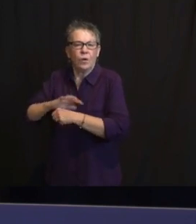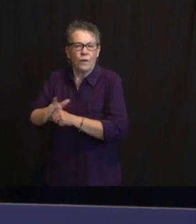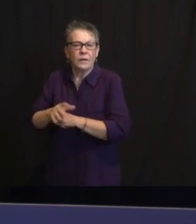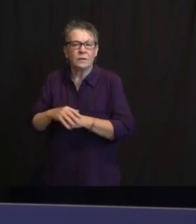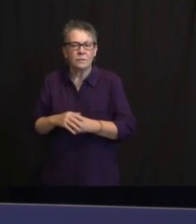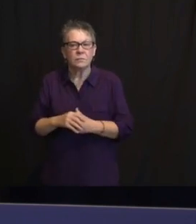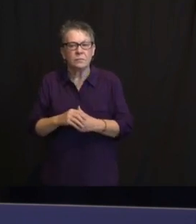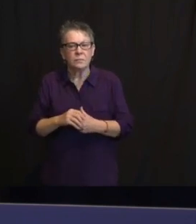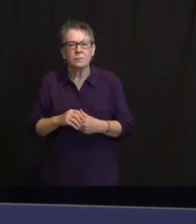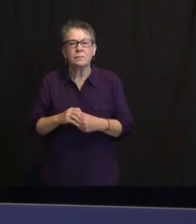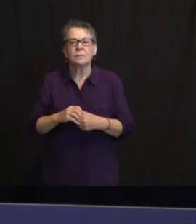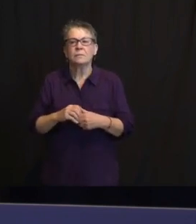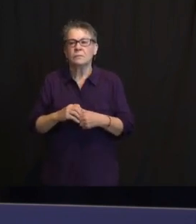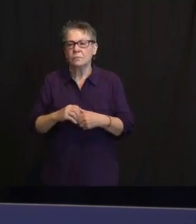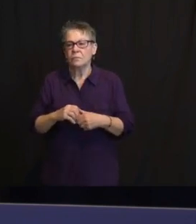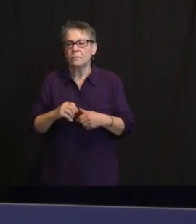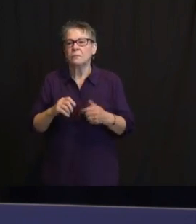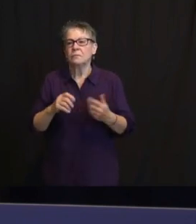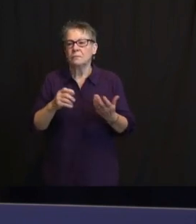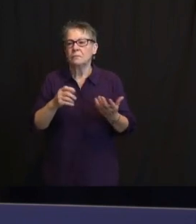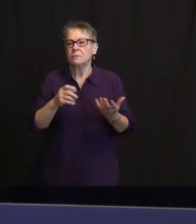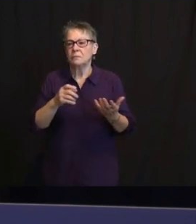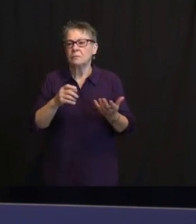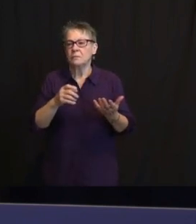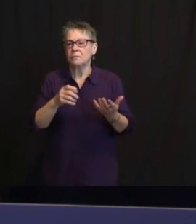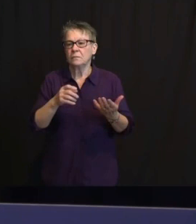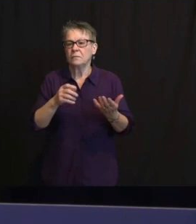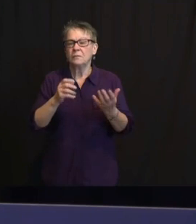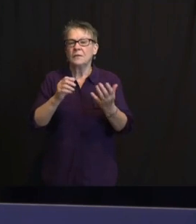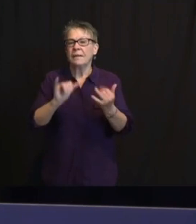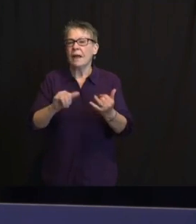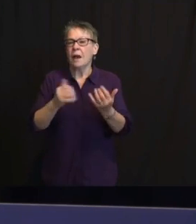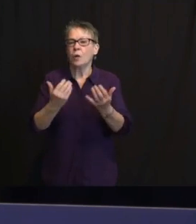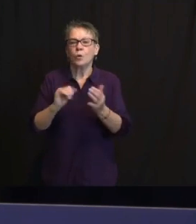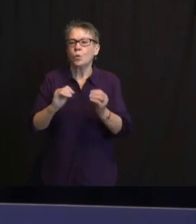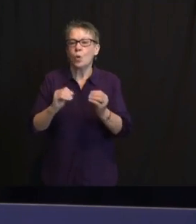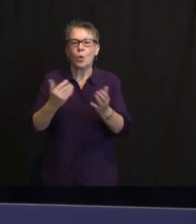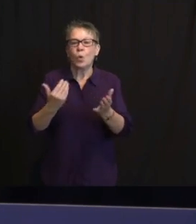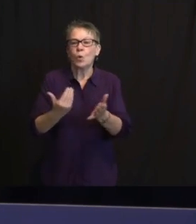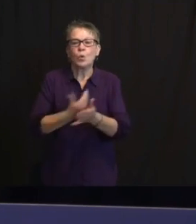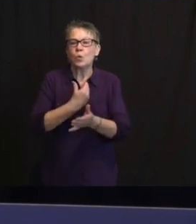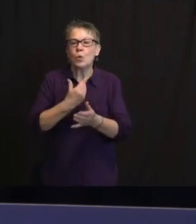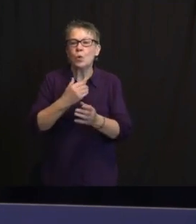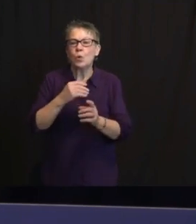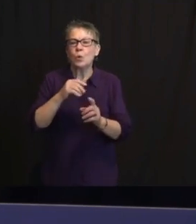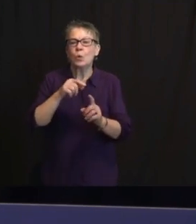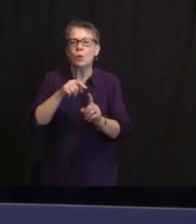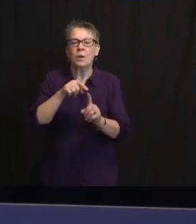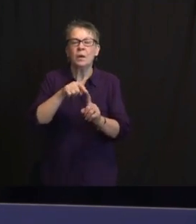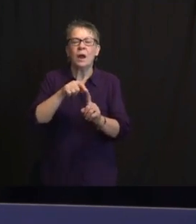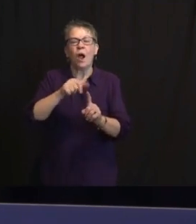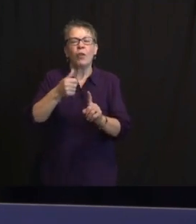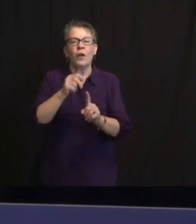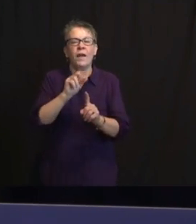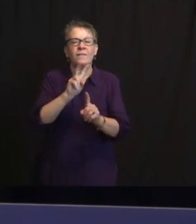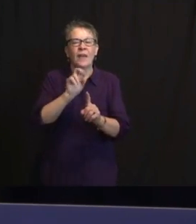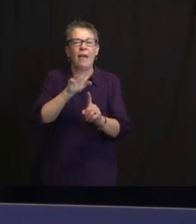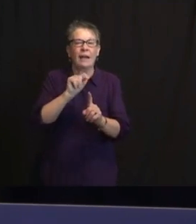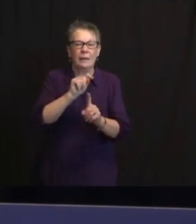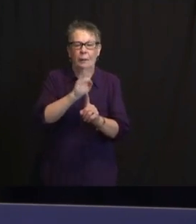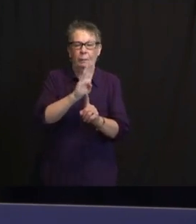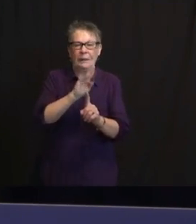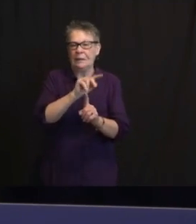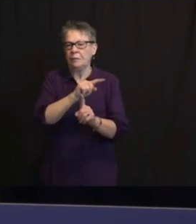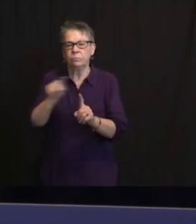B117 VARIANT. THAT IS THE VARIANT THAT FIRST EMERGED IN THE UK. THERE ARE 63 TOTAL